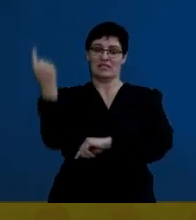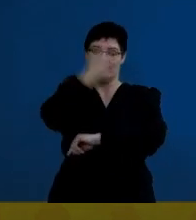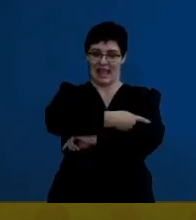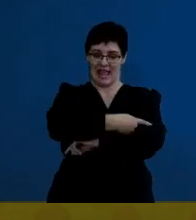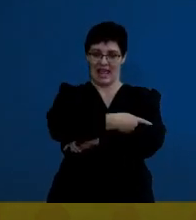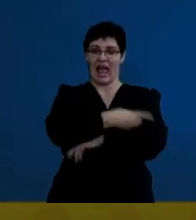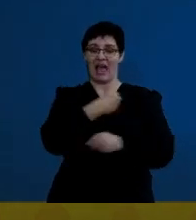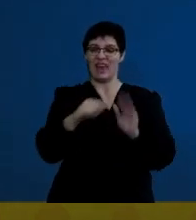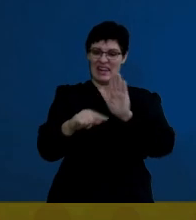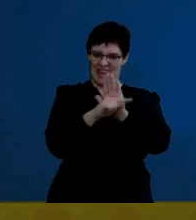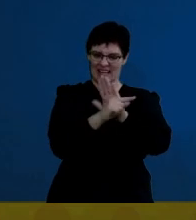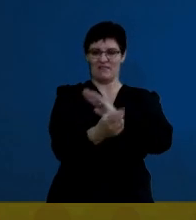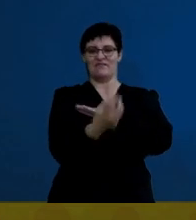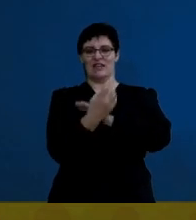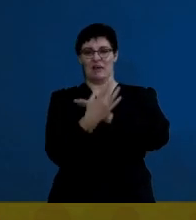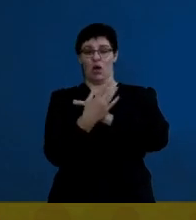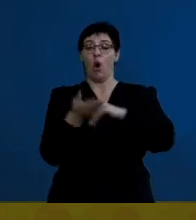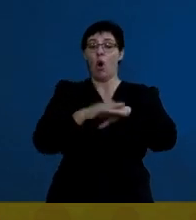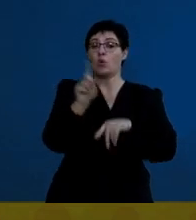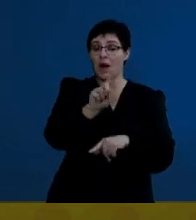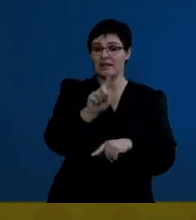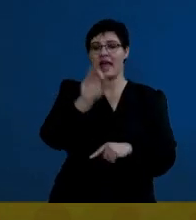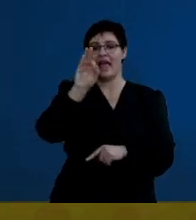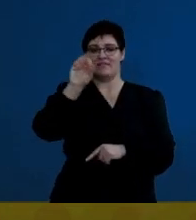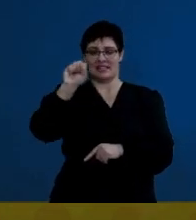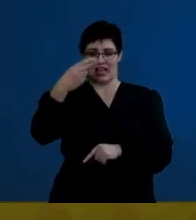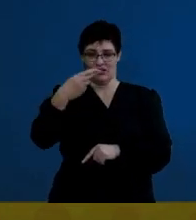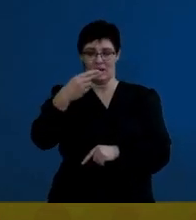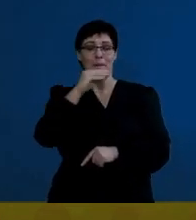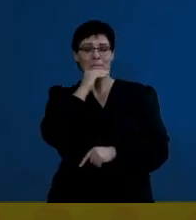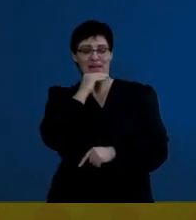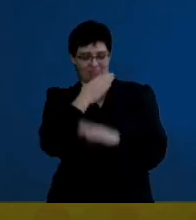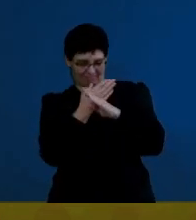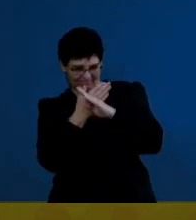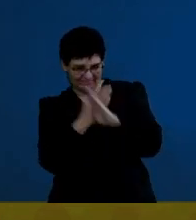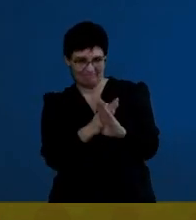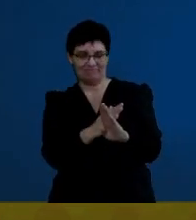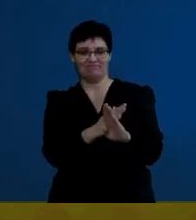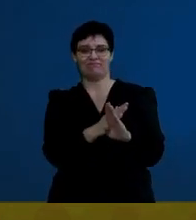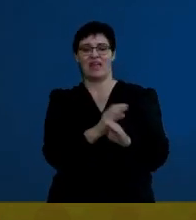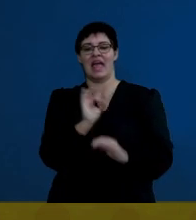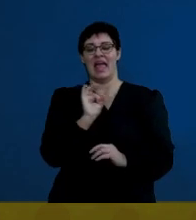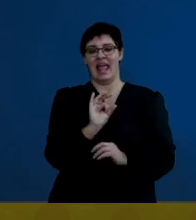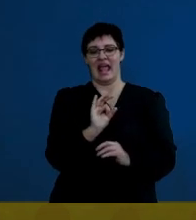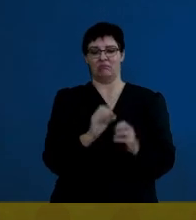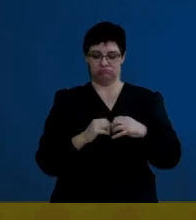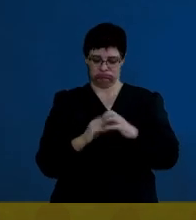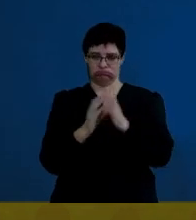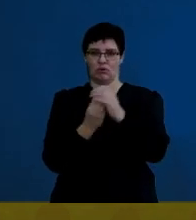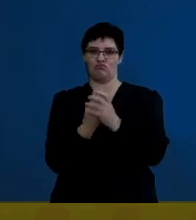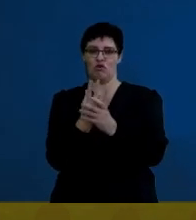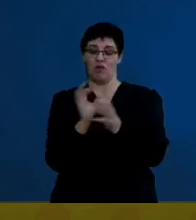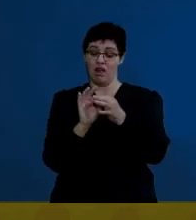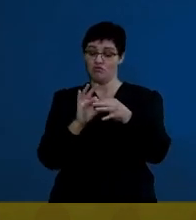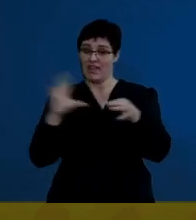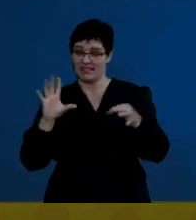feedback mechanism on FSH, thus stopping the production of an egg and the release of an egg. And that